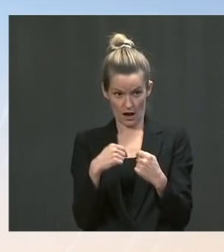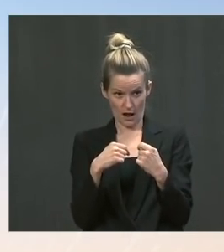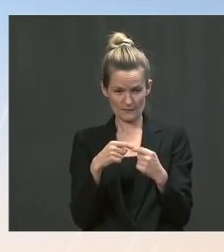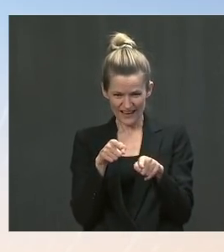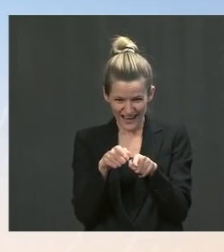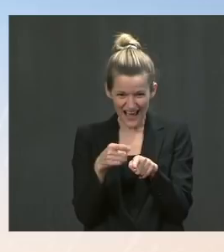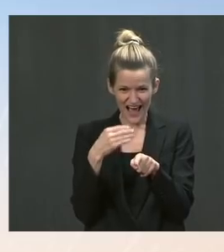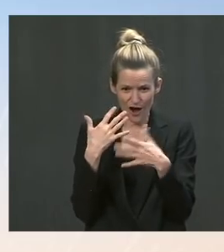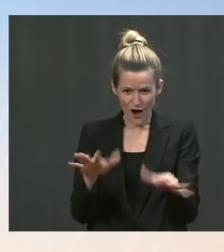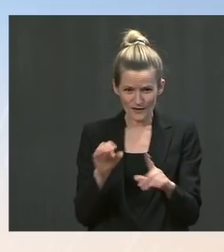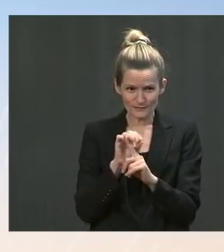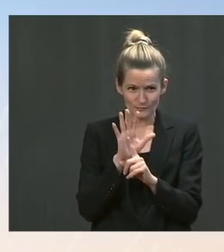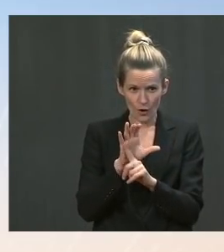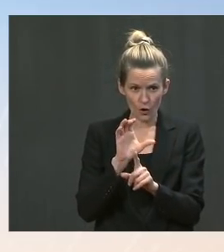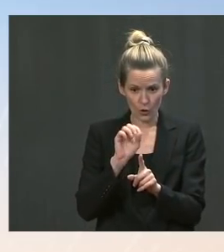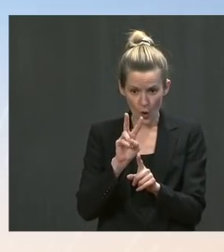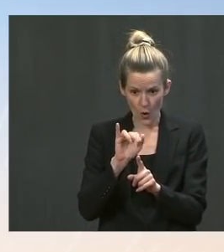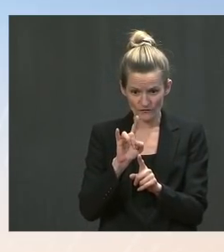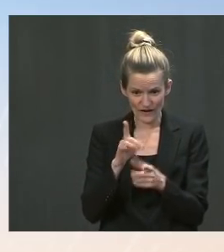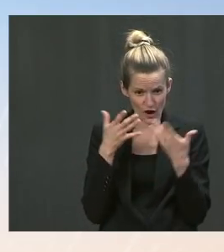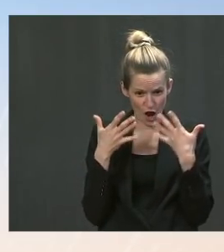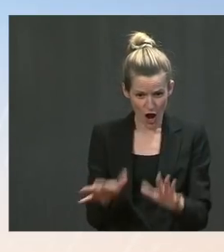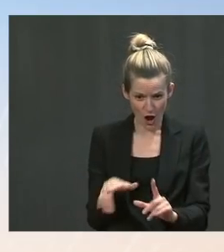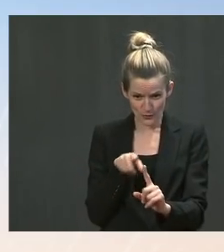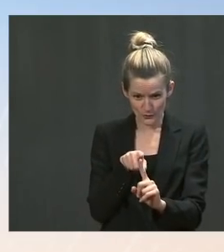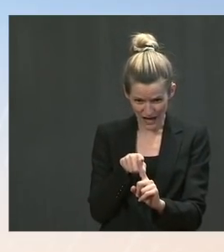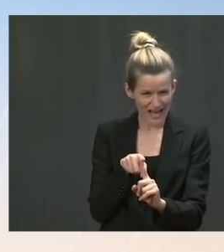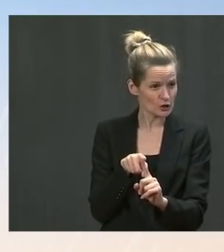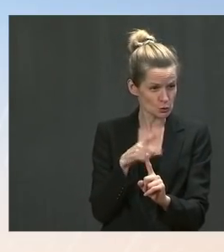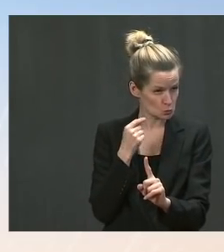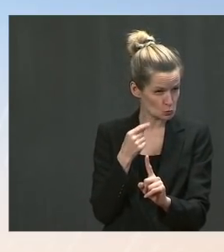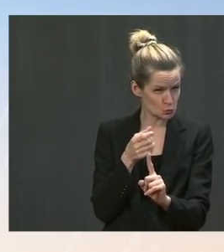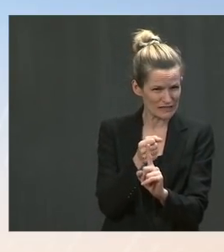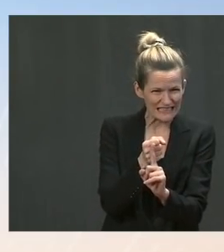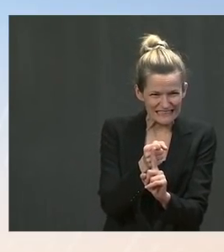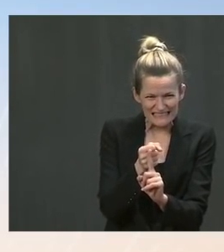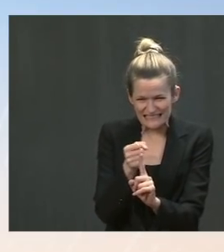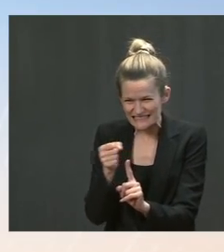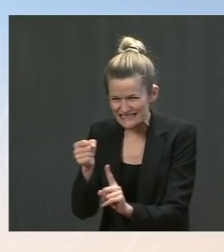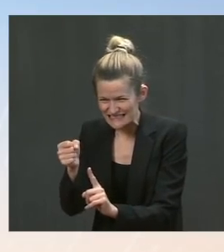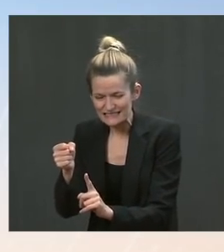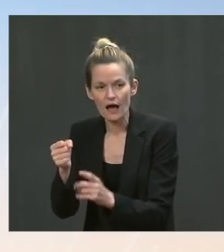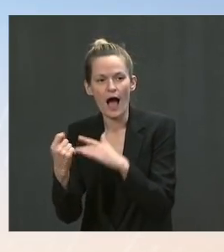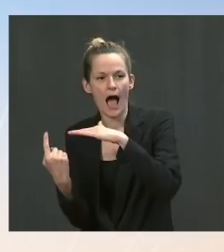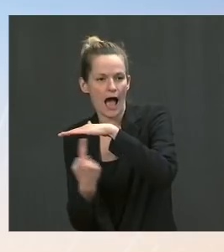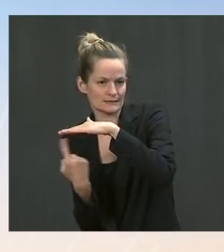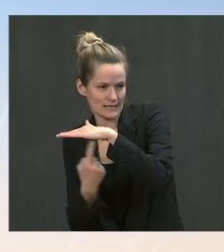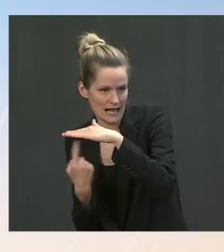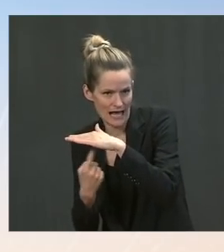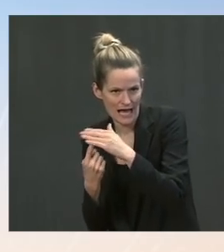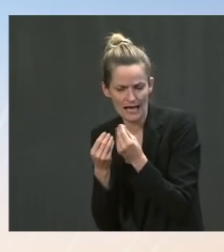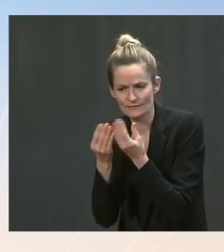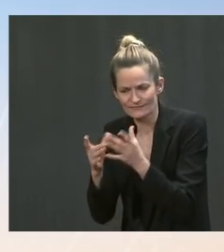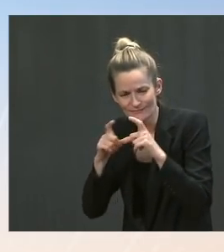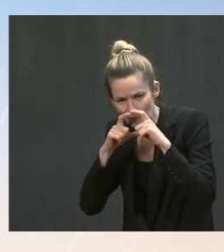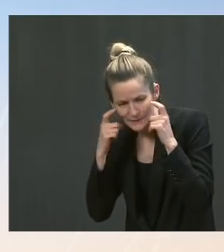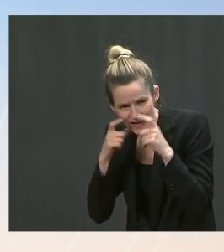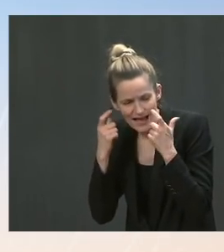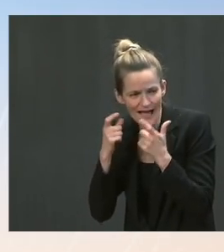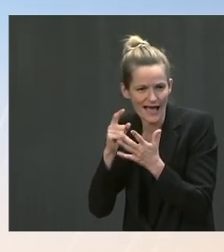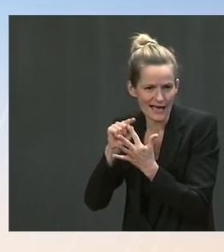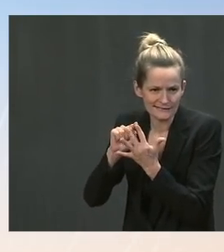we maintain — any migrant who is picked up by the Border Patrol is given PPE, they're required to wear a mask, if they show any signs